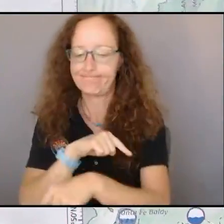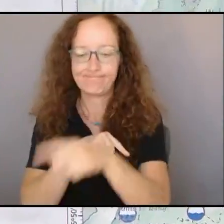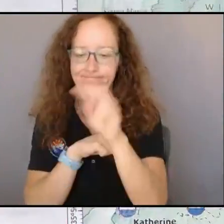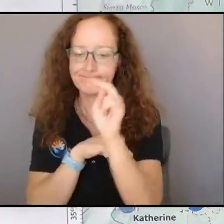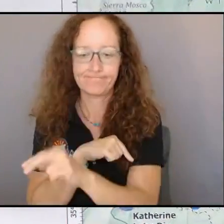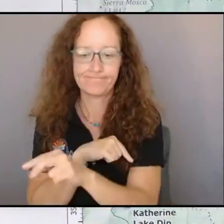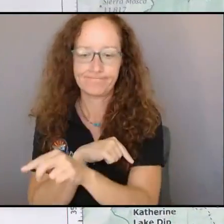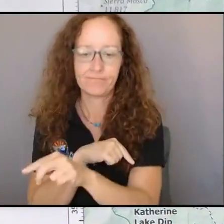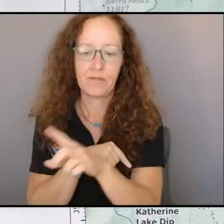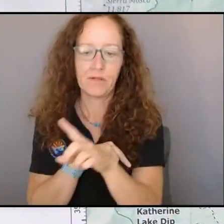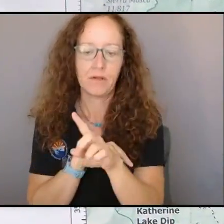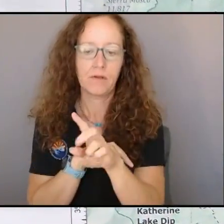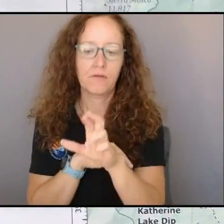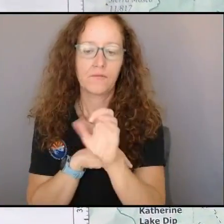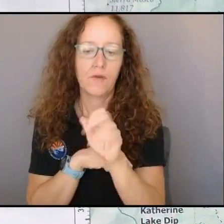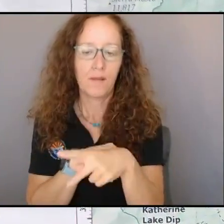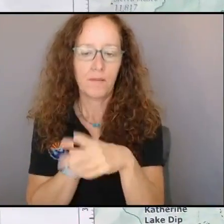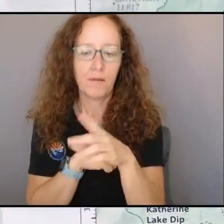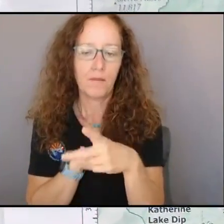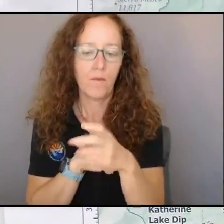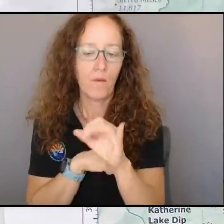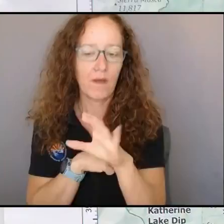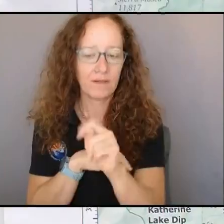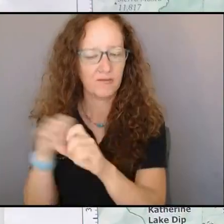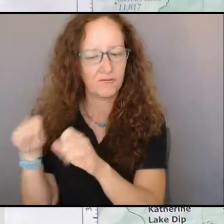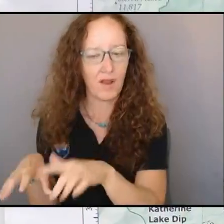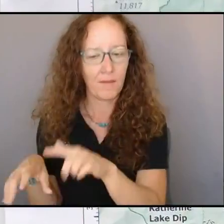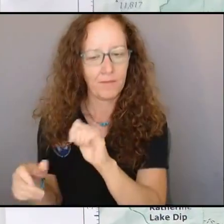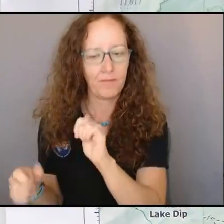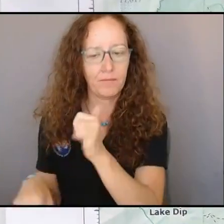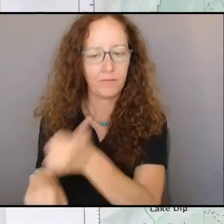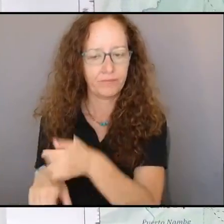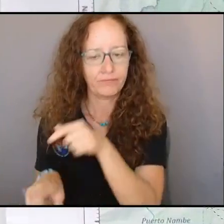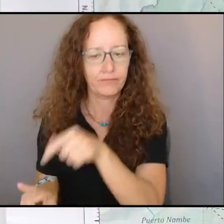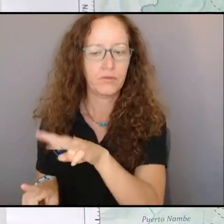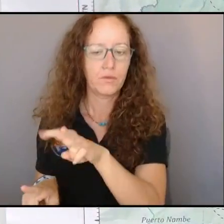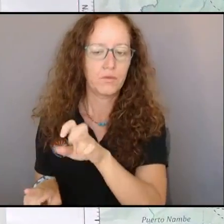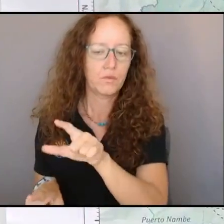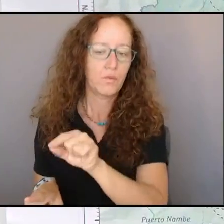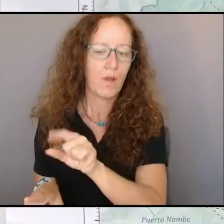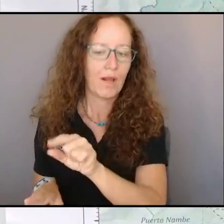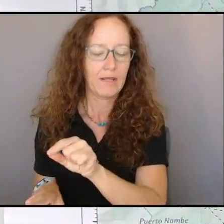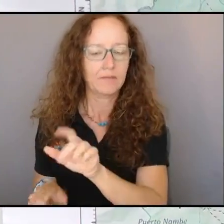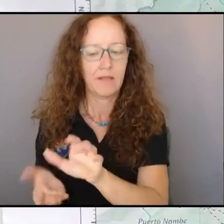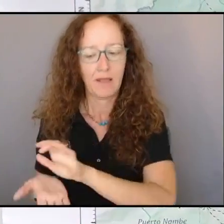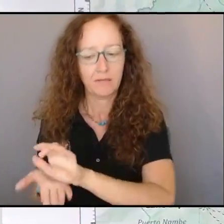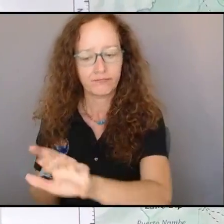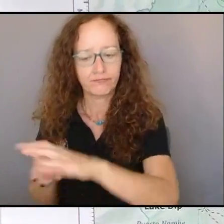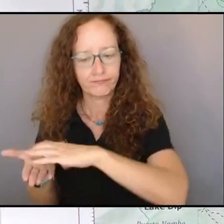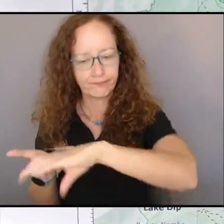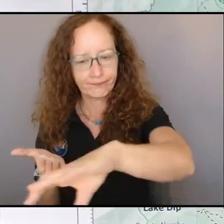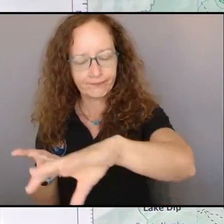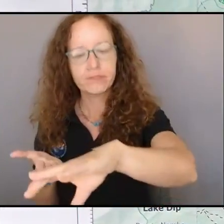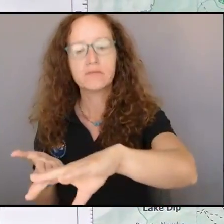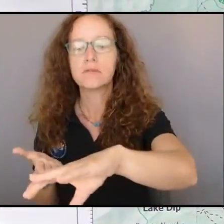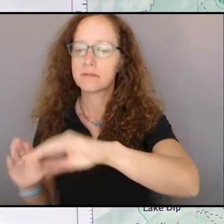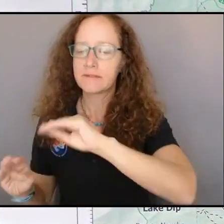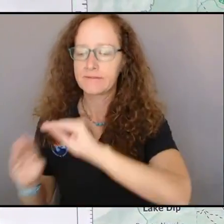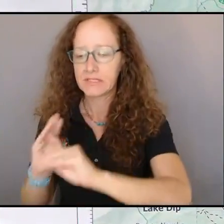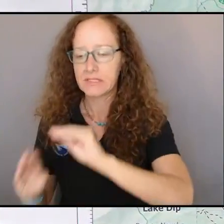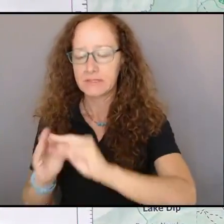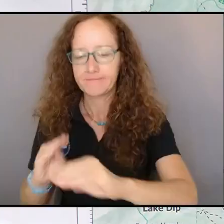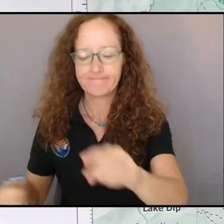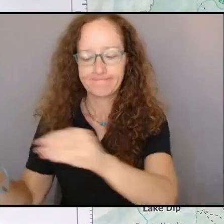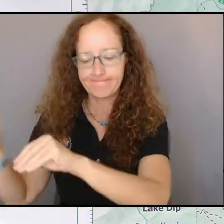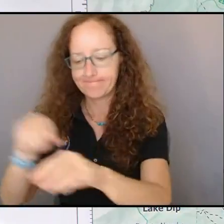drop point 220 area and taking care of this piece of dozer line in here, repairing that and getting that